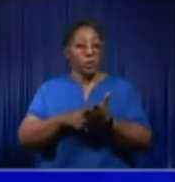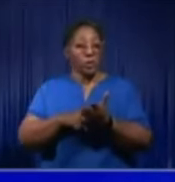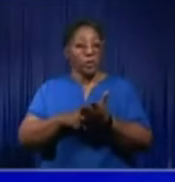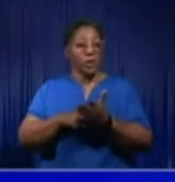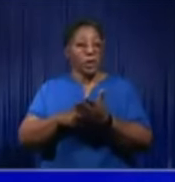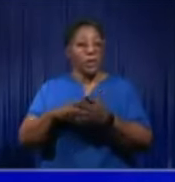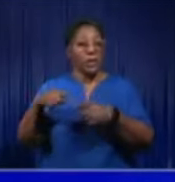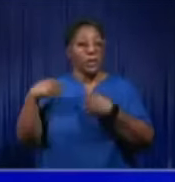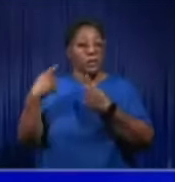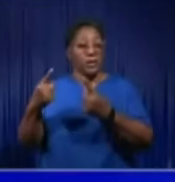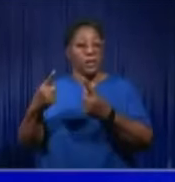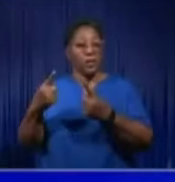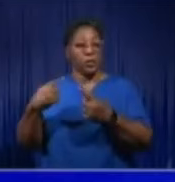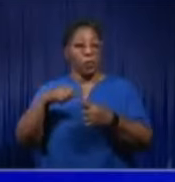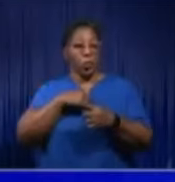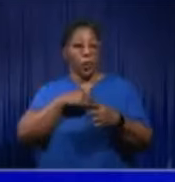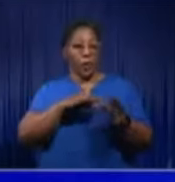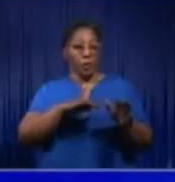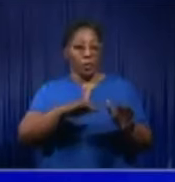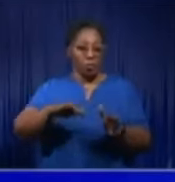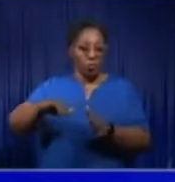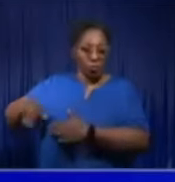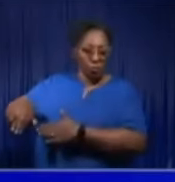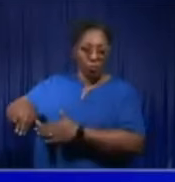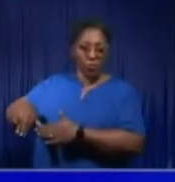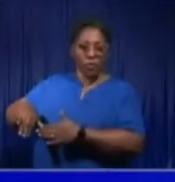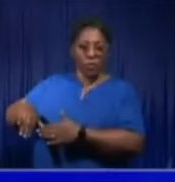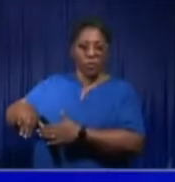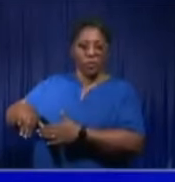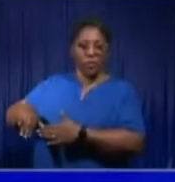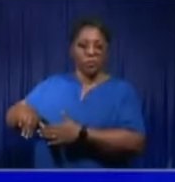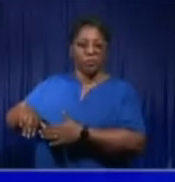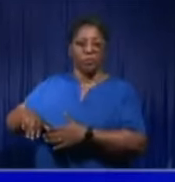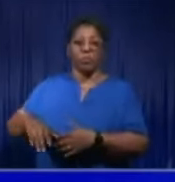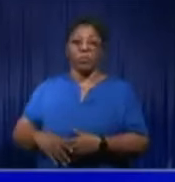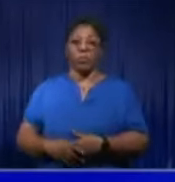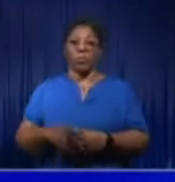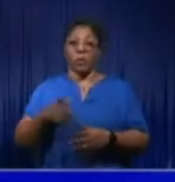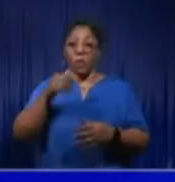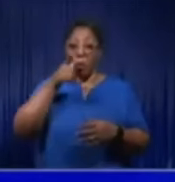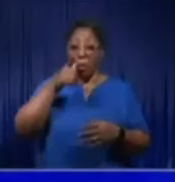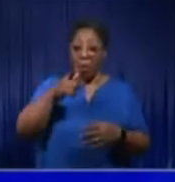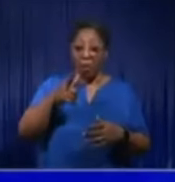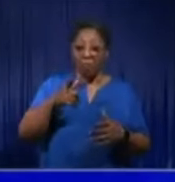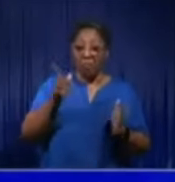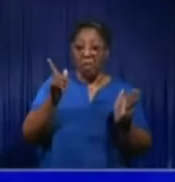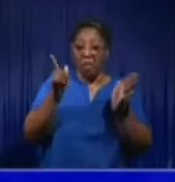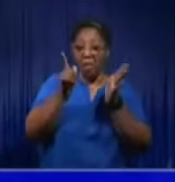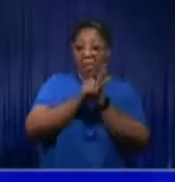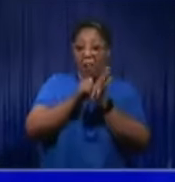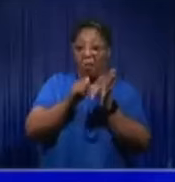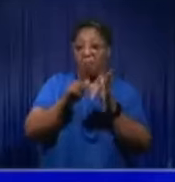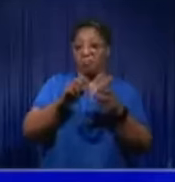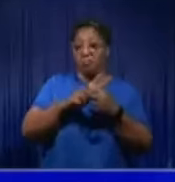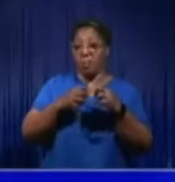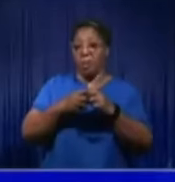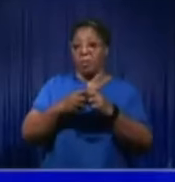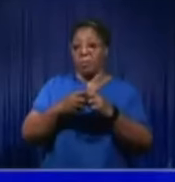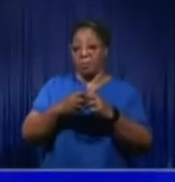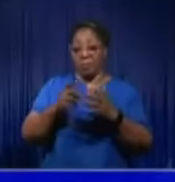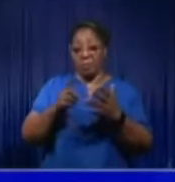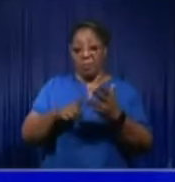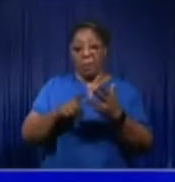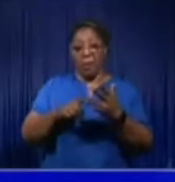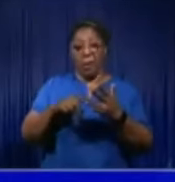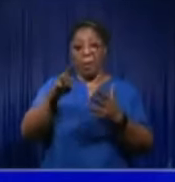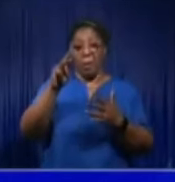there, look at the multiple lawsuit. Look at what the mayor said that he's investigating